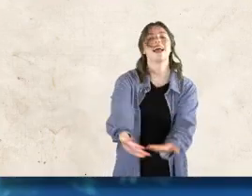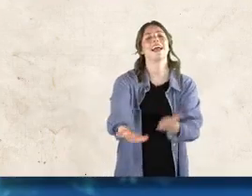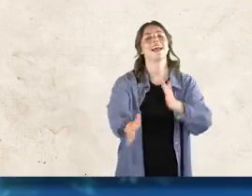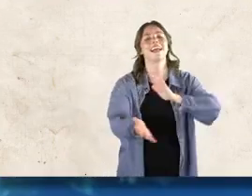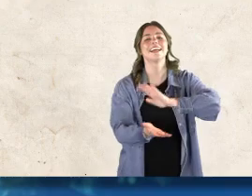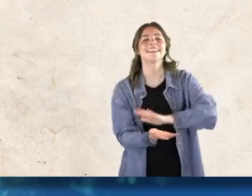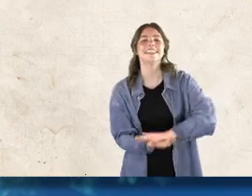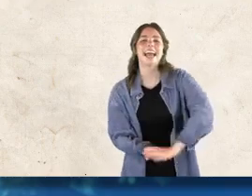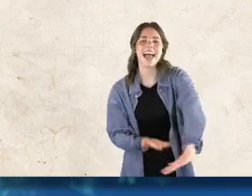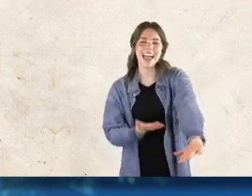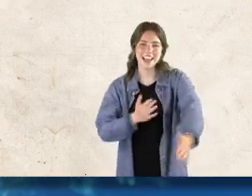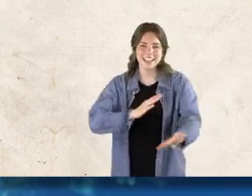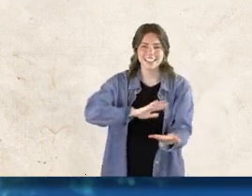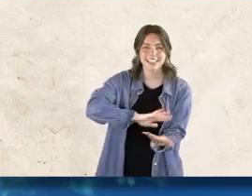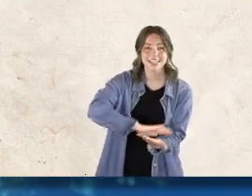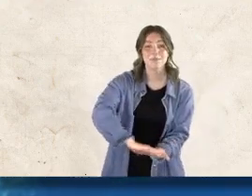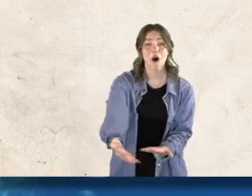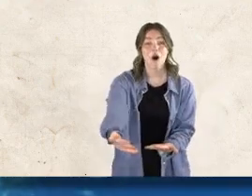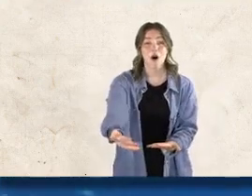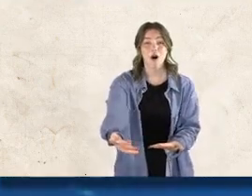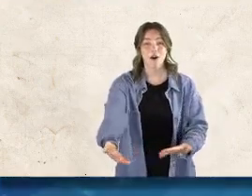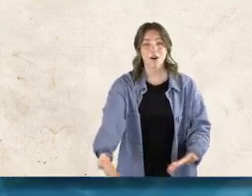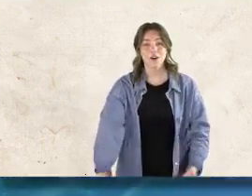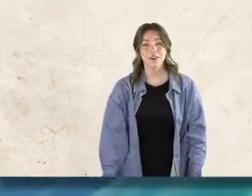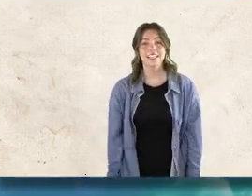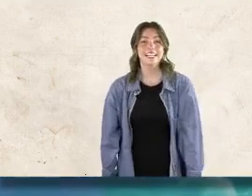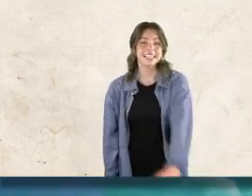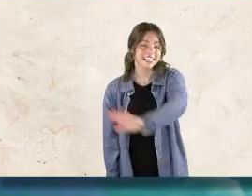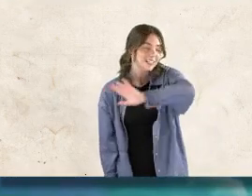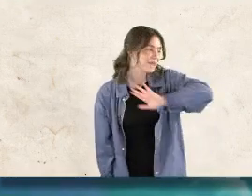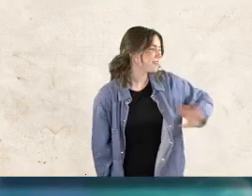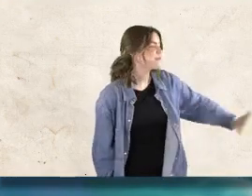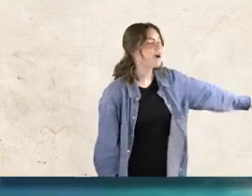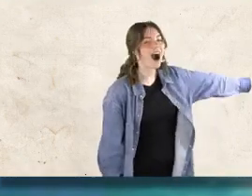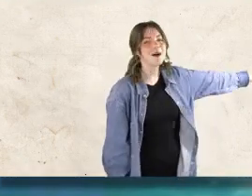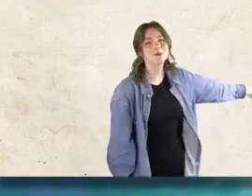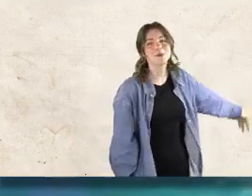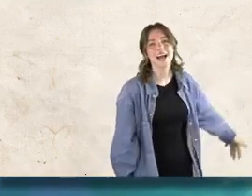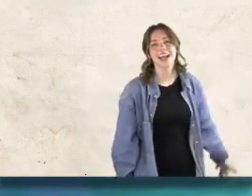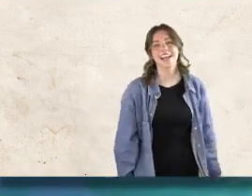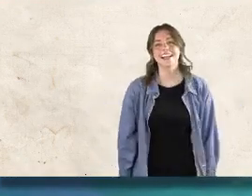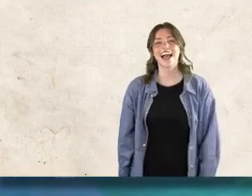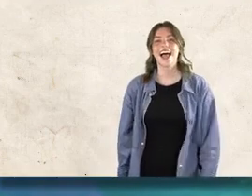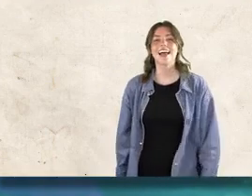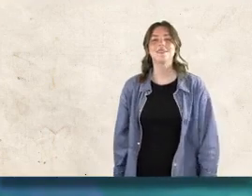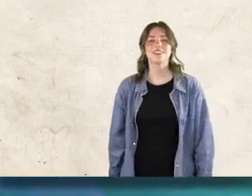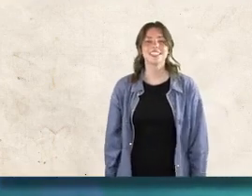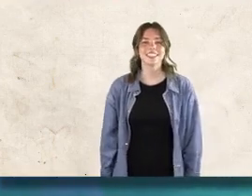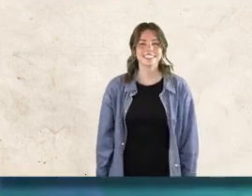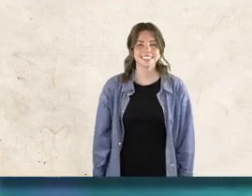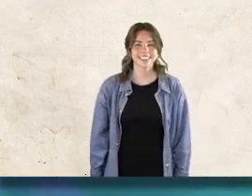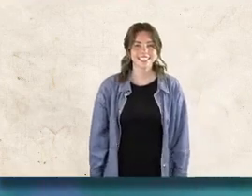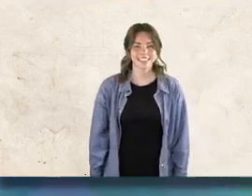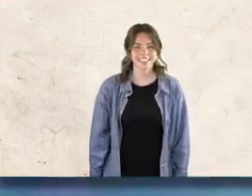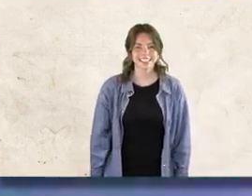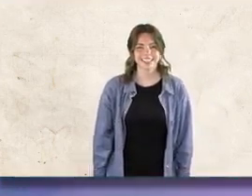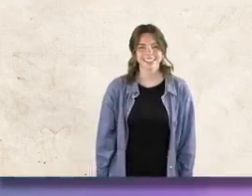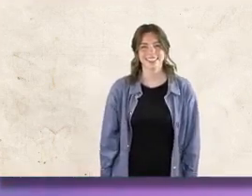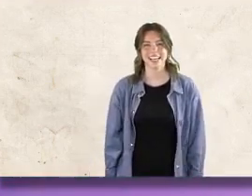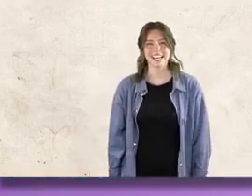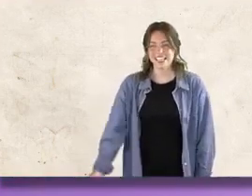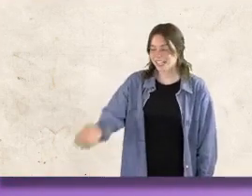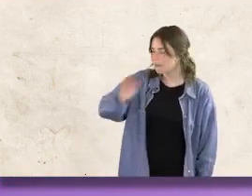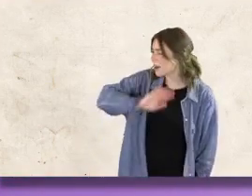pain anymore He will wipe away every tear